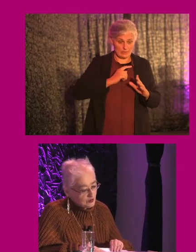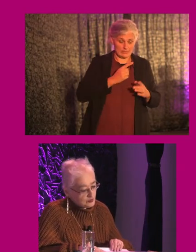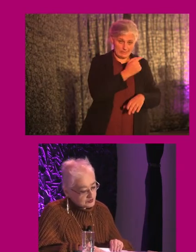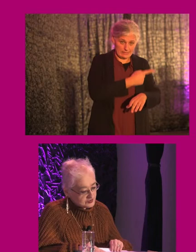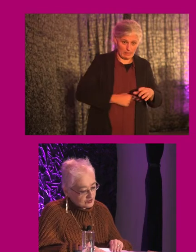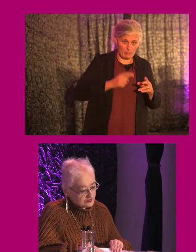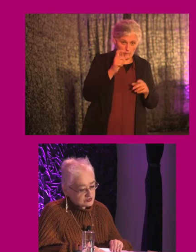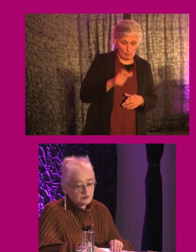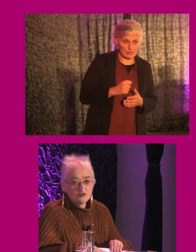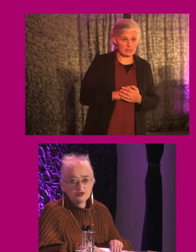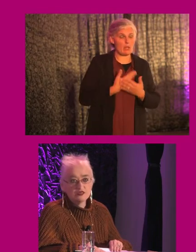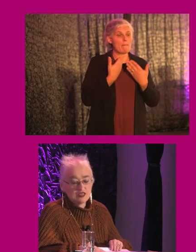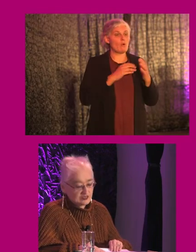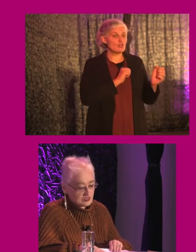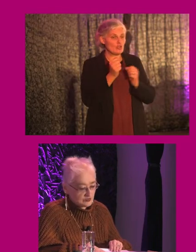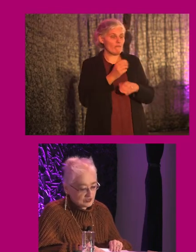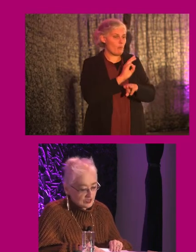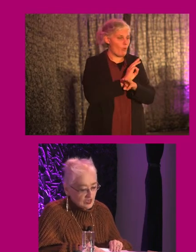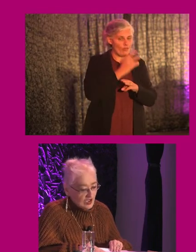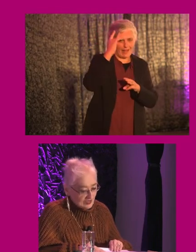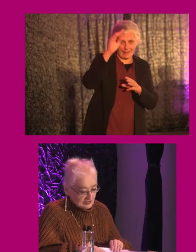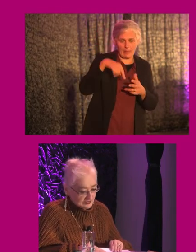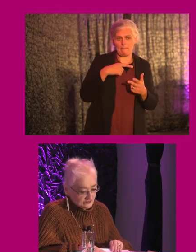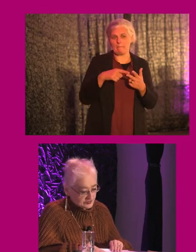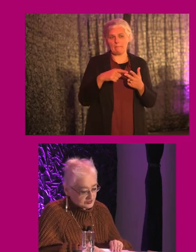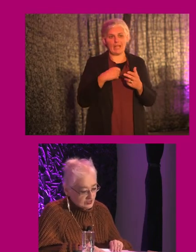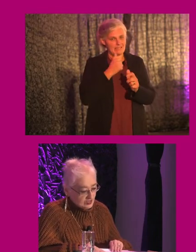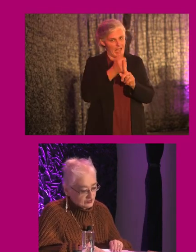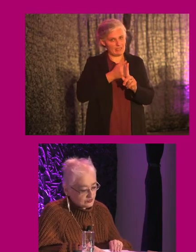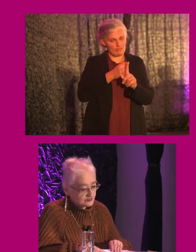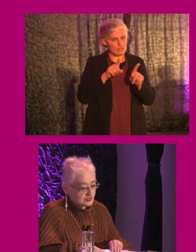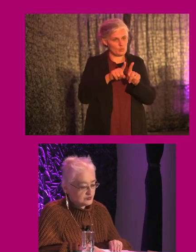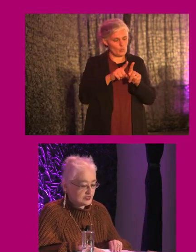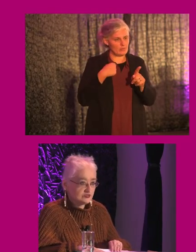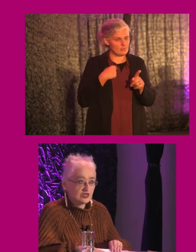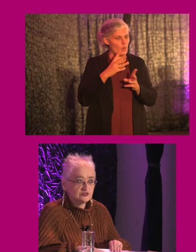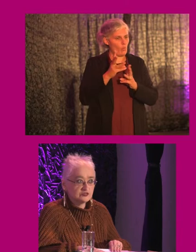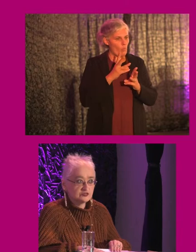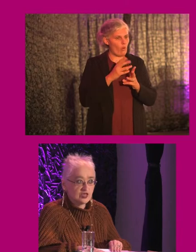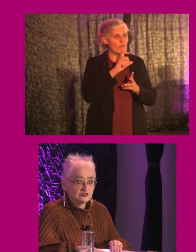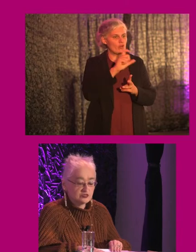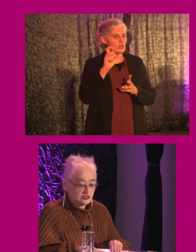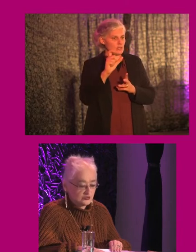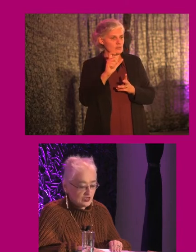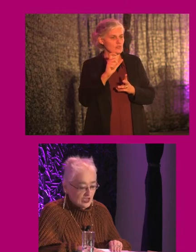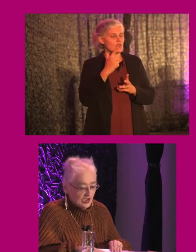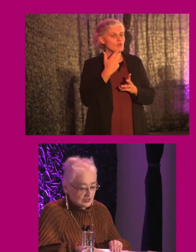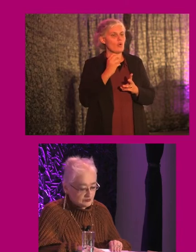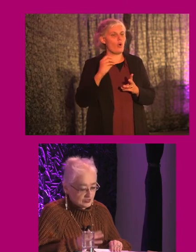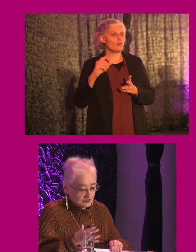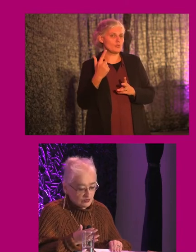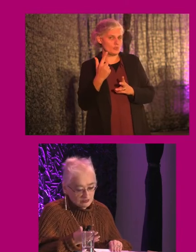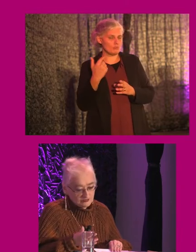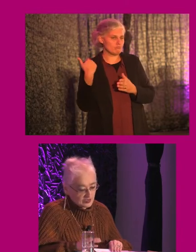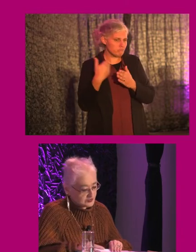a public servant, a mother, an academic, and an activist. I've worked for South Dublin County Council since 2002, and